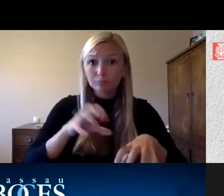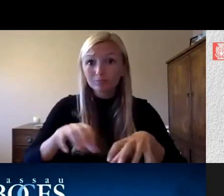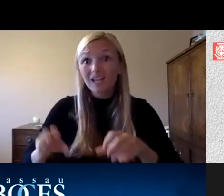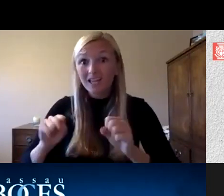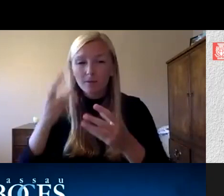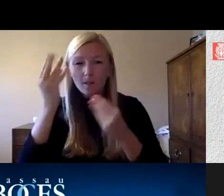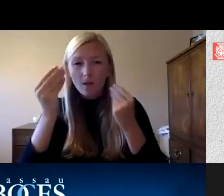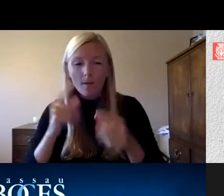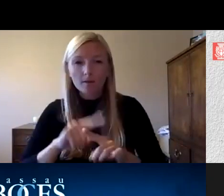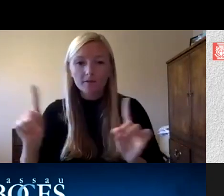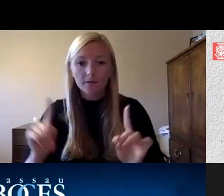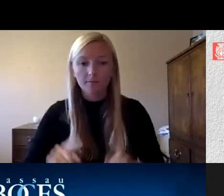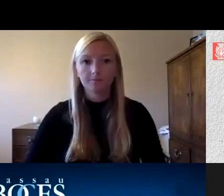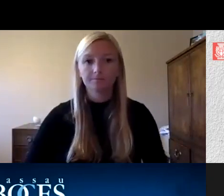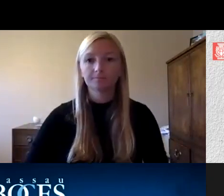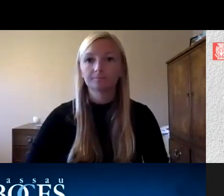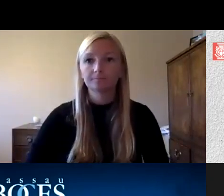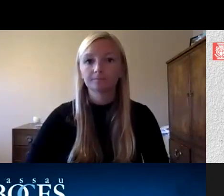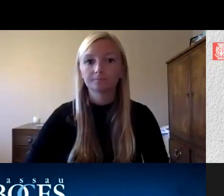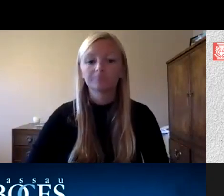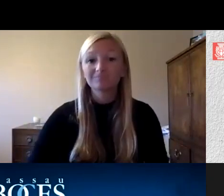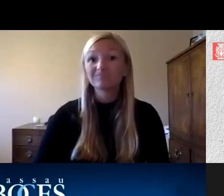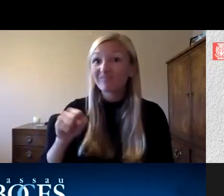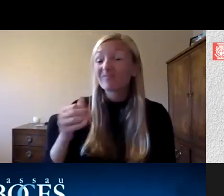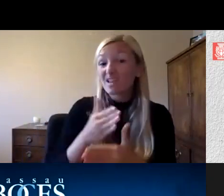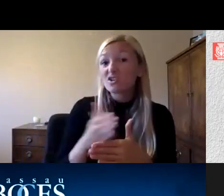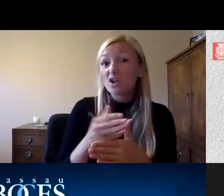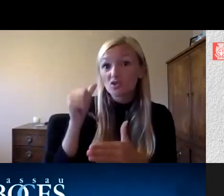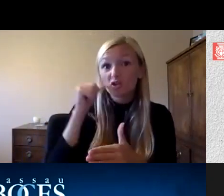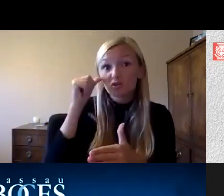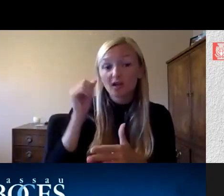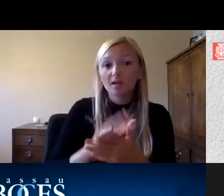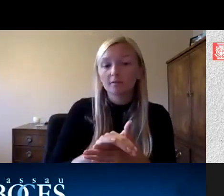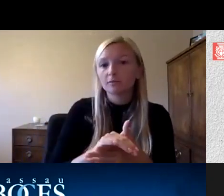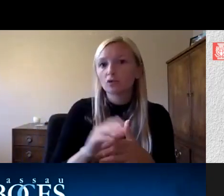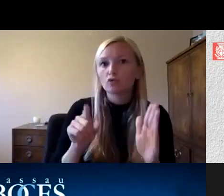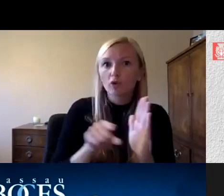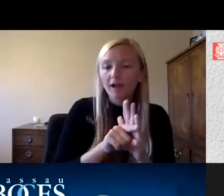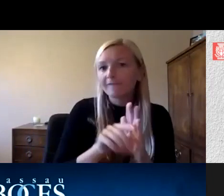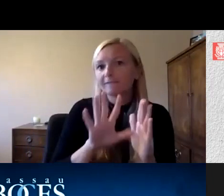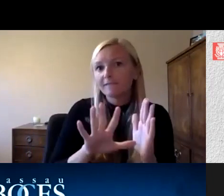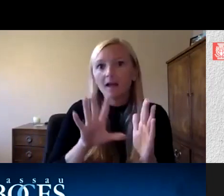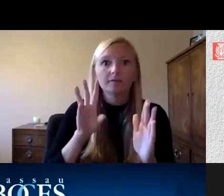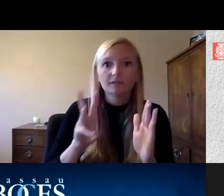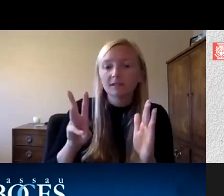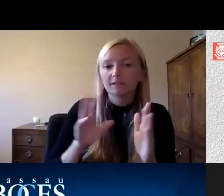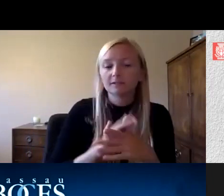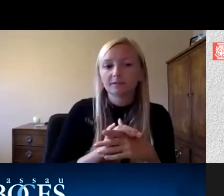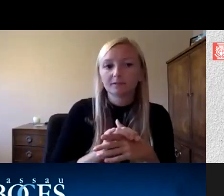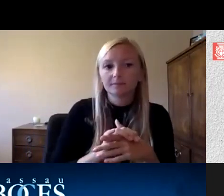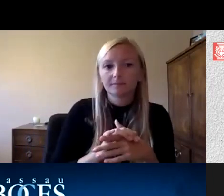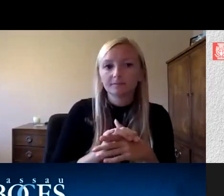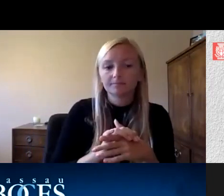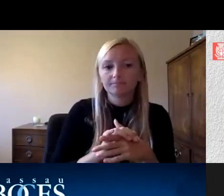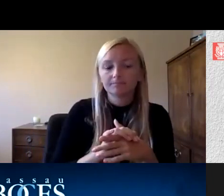for sure and and i and i shared with janine the other day that in grade five and six when i moved back to a small town in manitoba